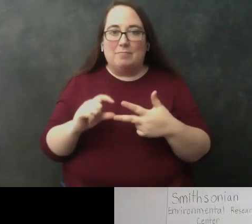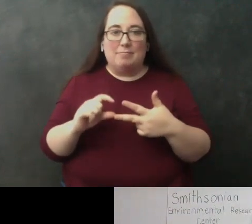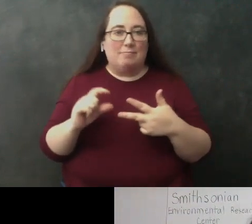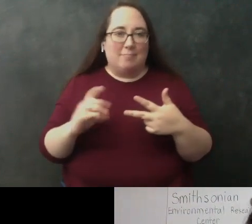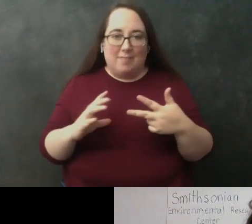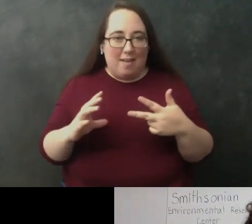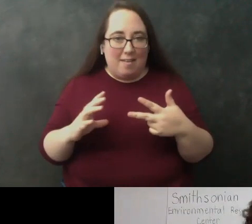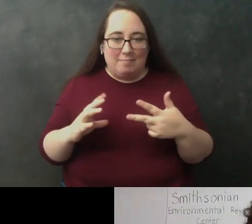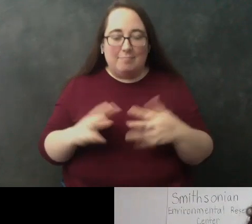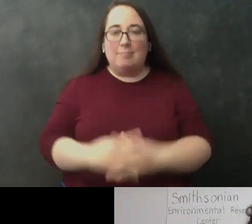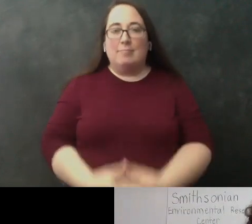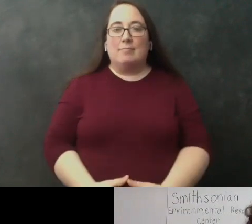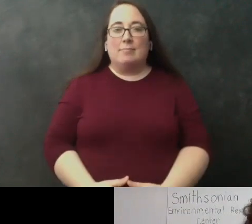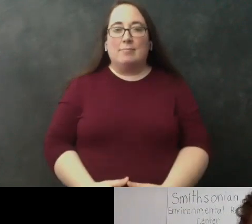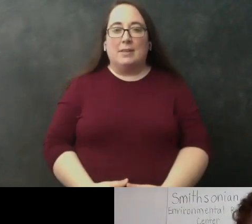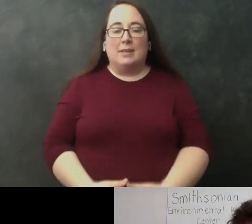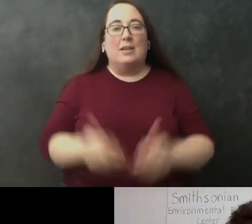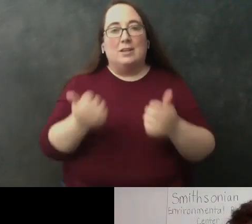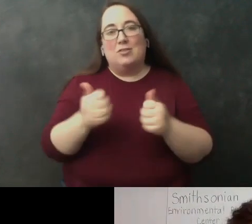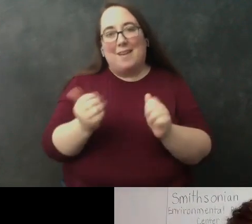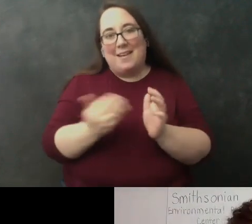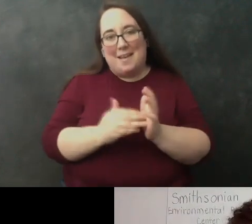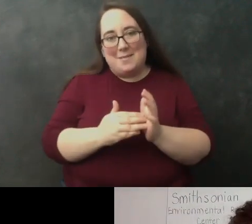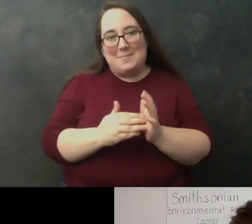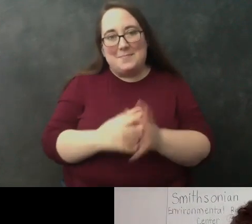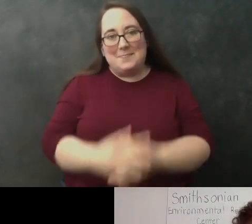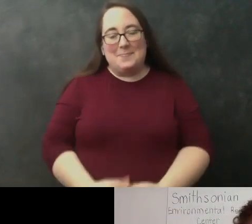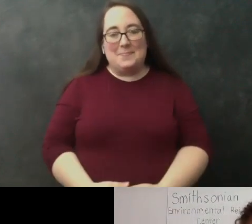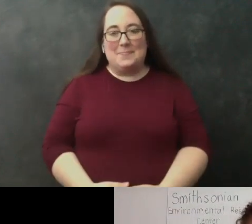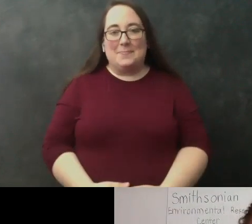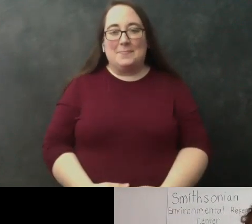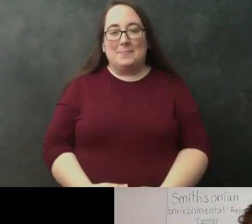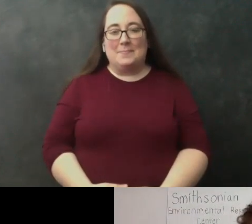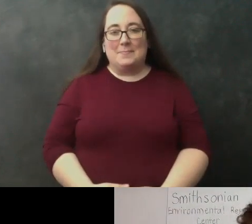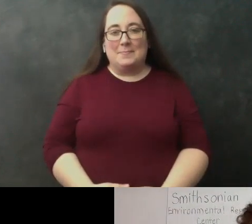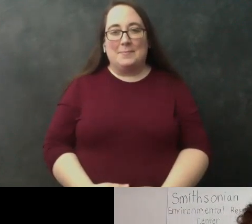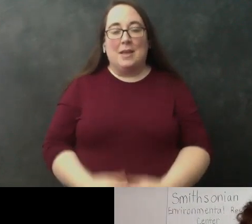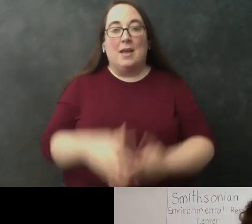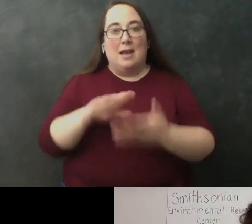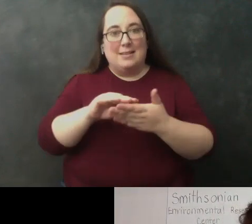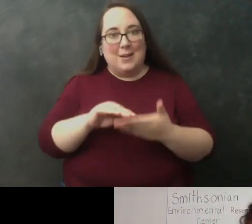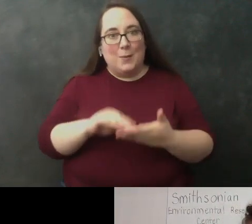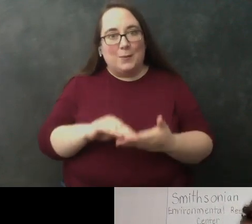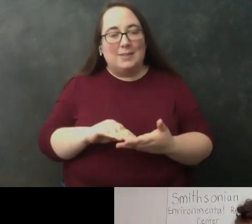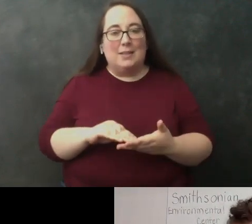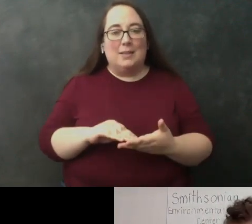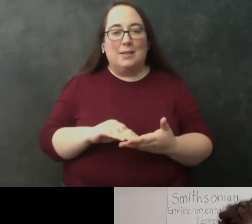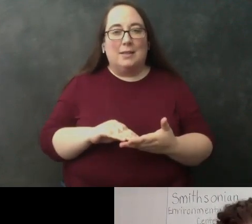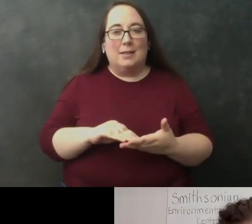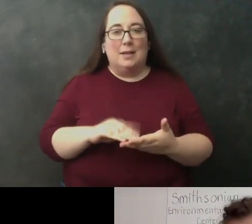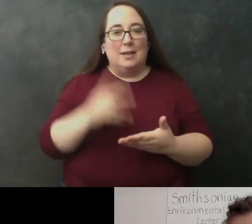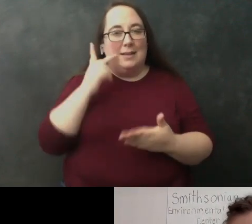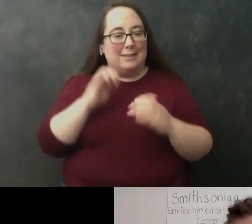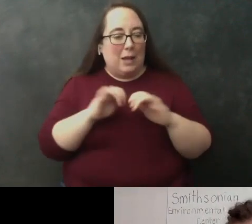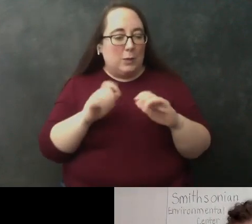it's totally fine just come back and try again um and maybe definitely take notes like what katrina was saying see where how you did things